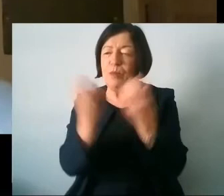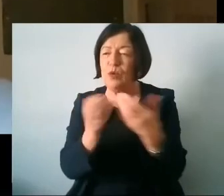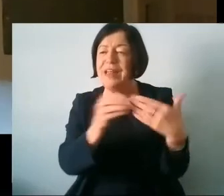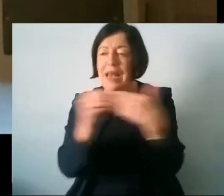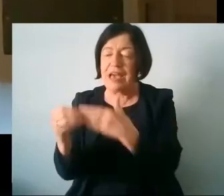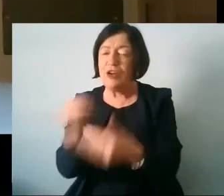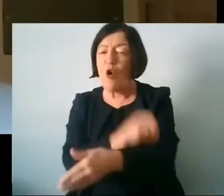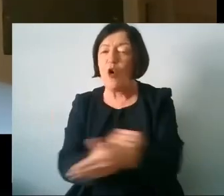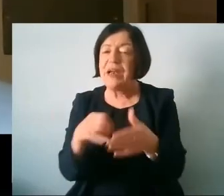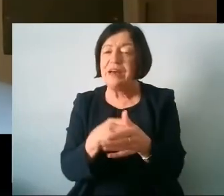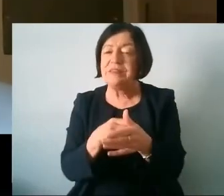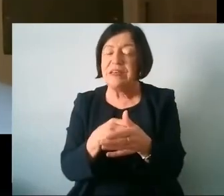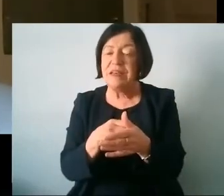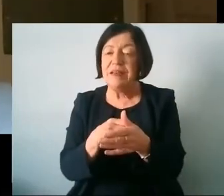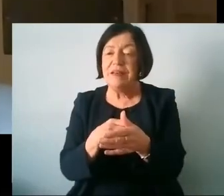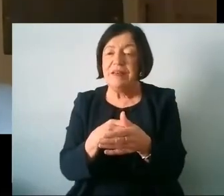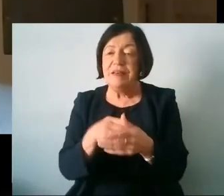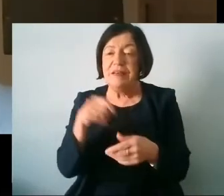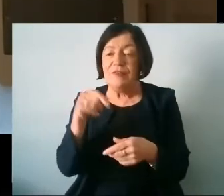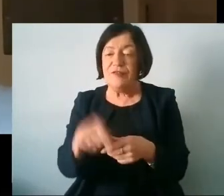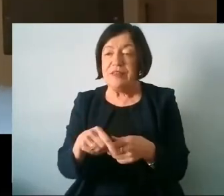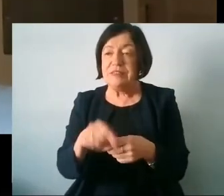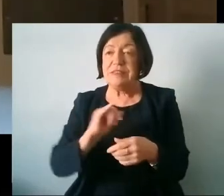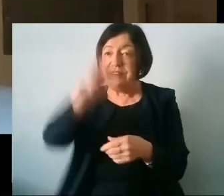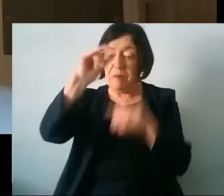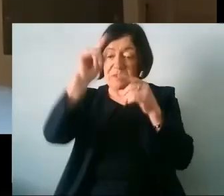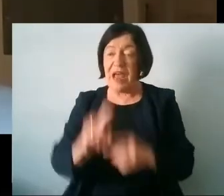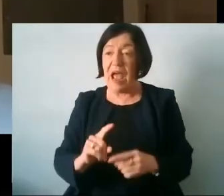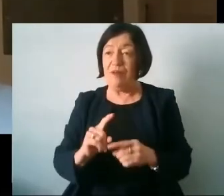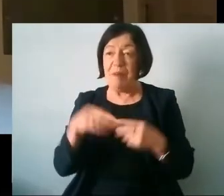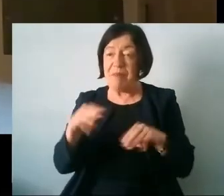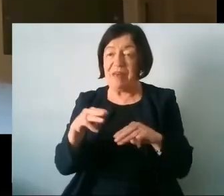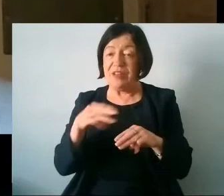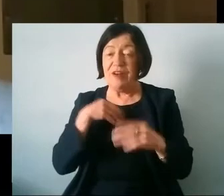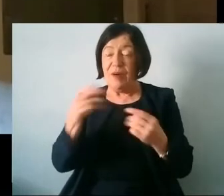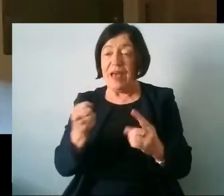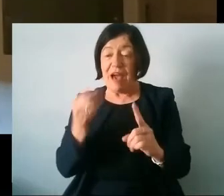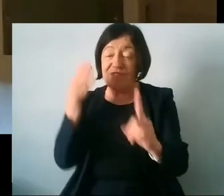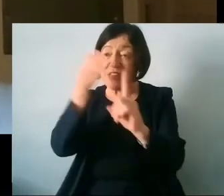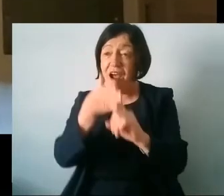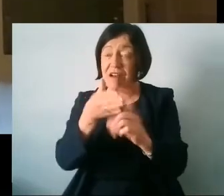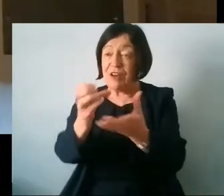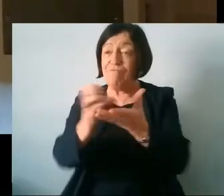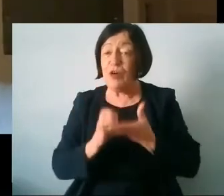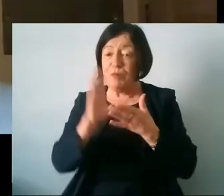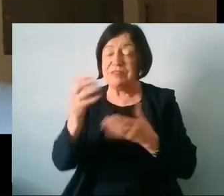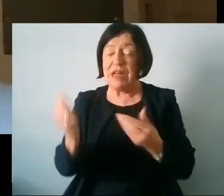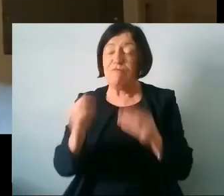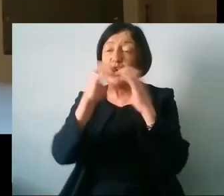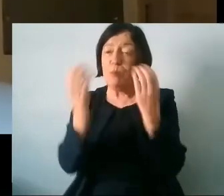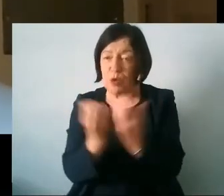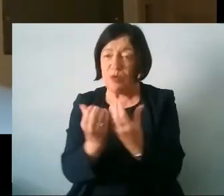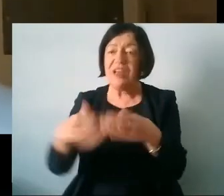because again this top-down approach if we're going to have targeted funds we must have community input